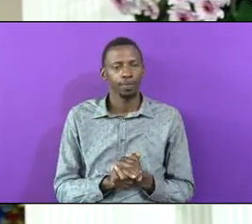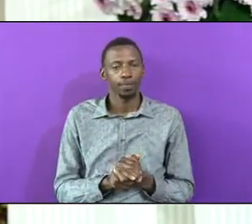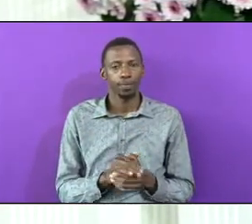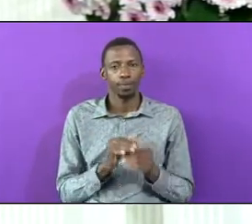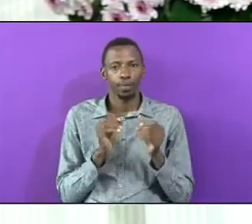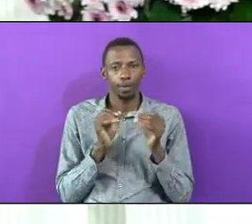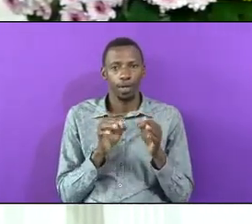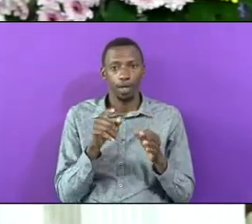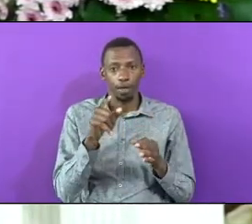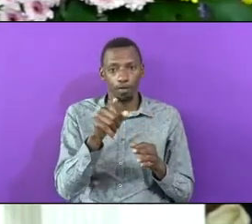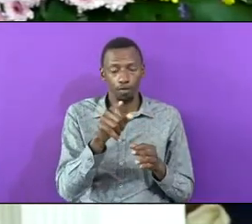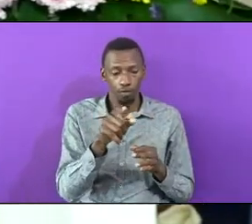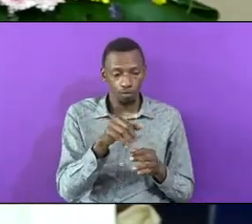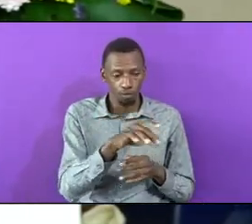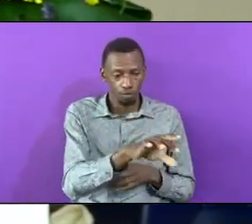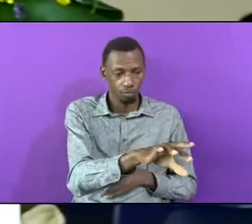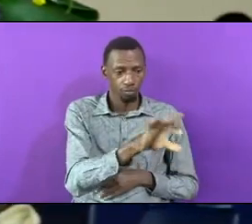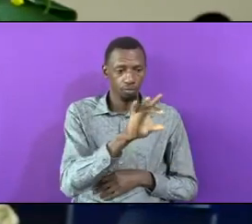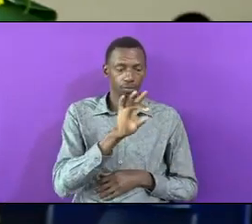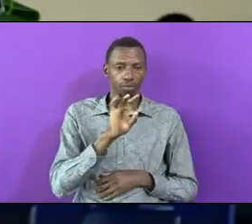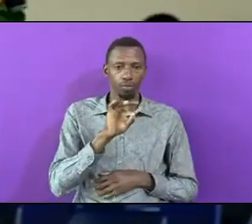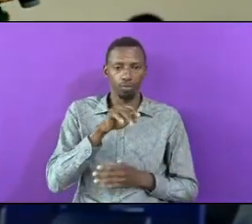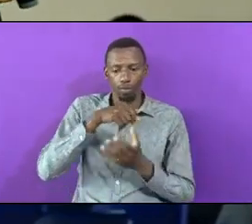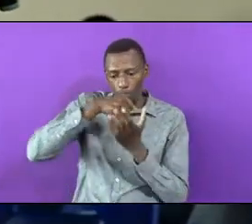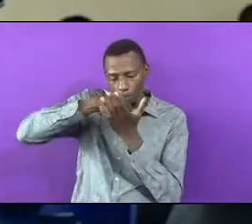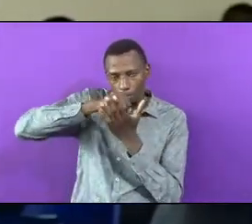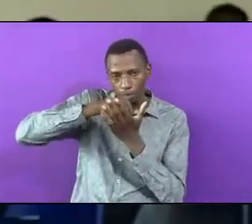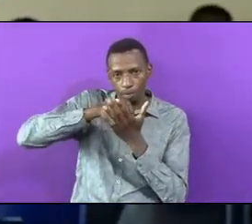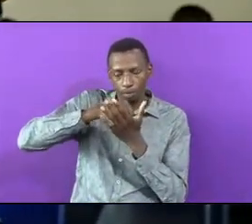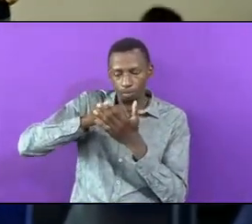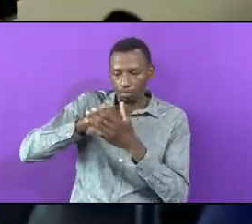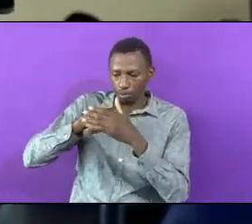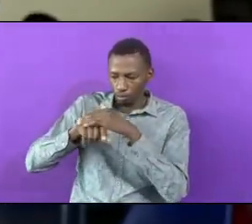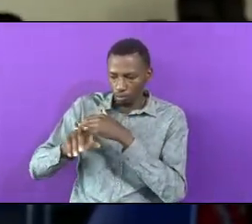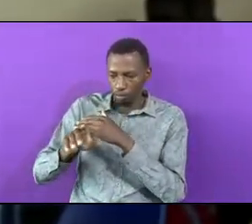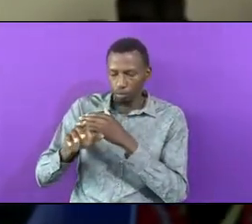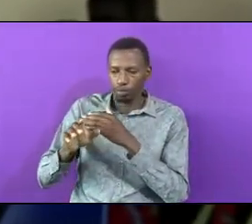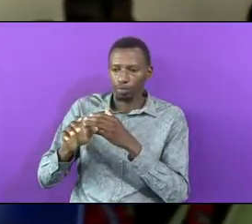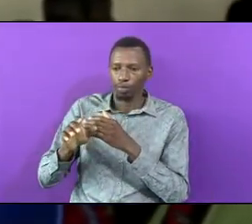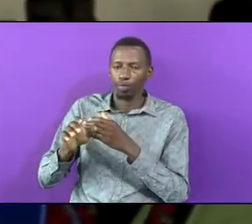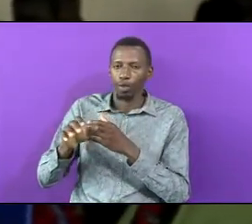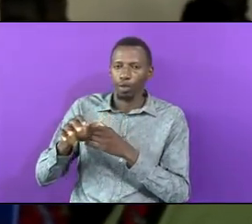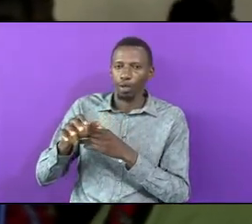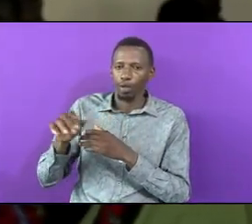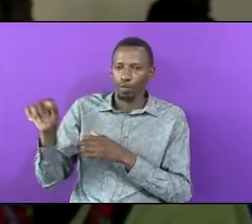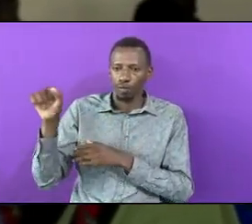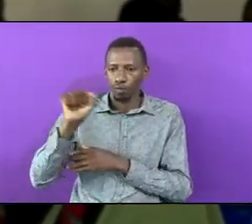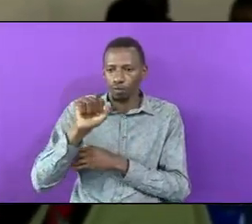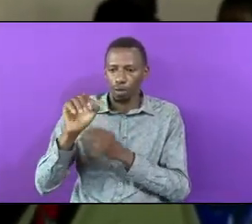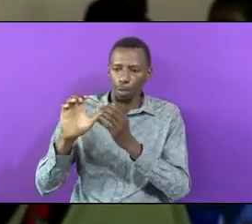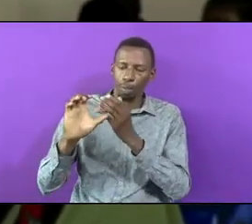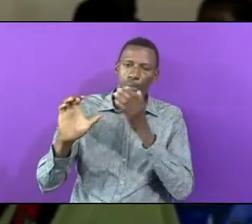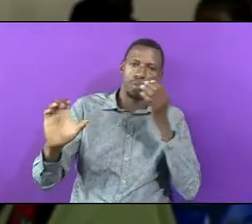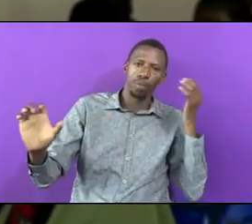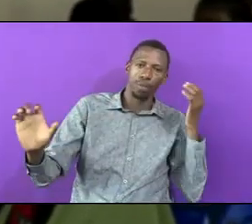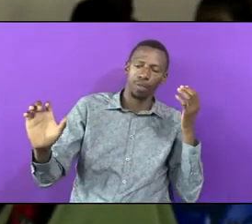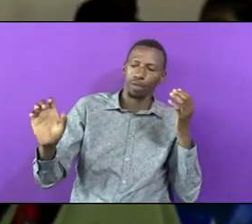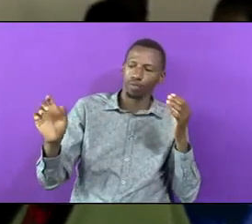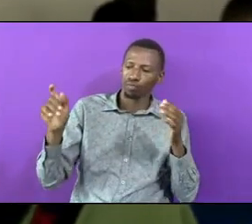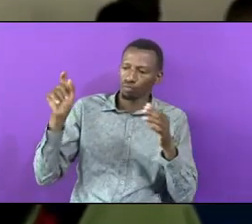If You Take A Pig And You Put Him In A Limousine And Take The Pig To Curren And You Come Back You Still Come Back With A Pig